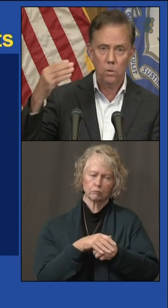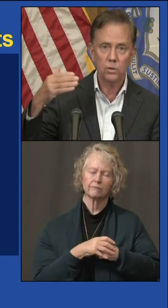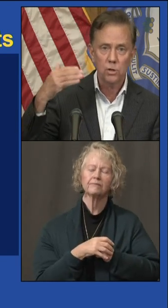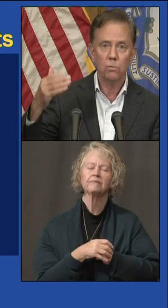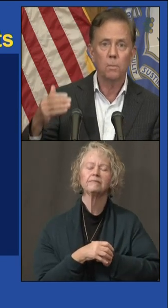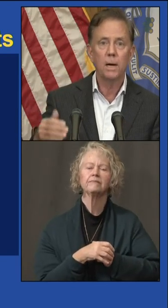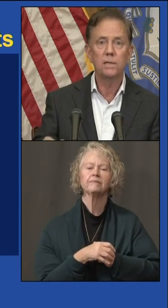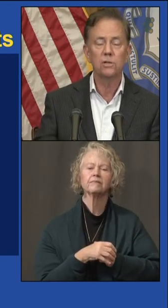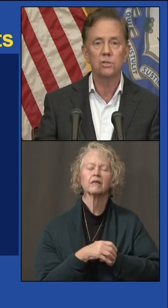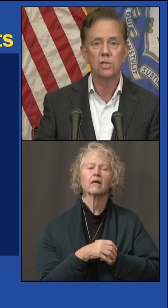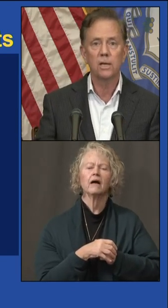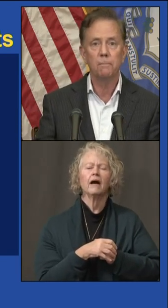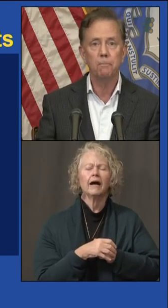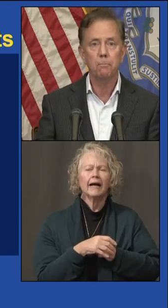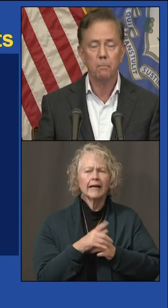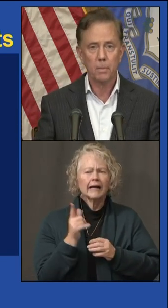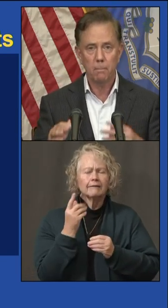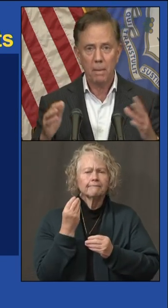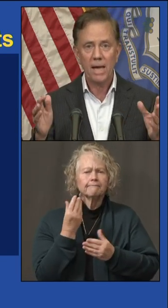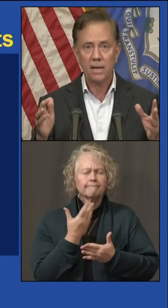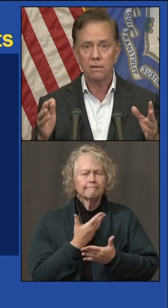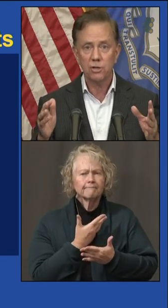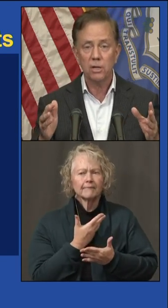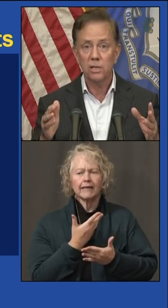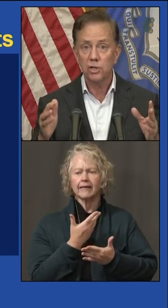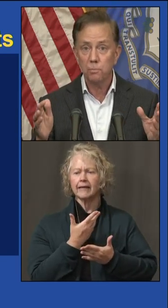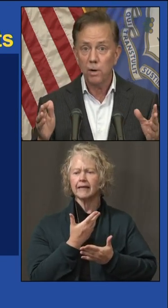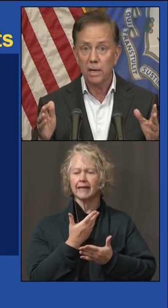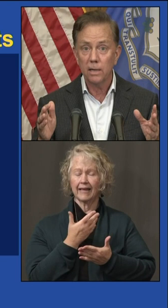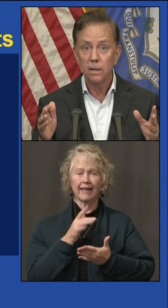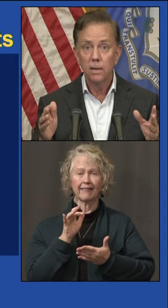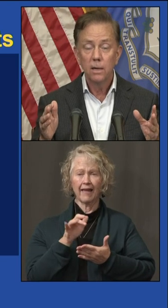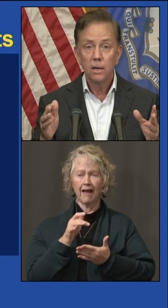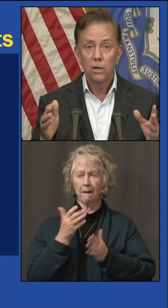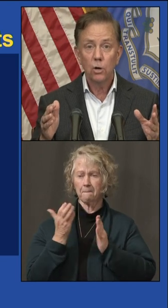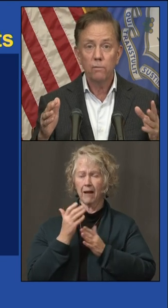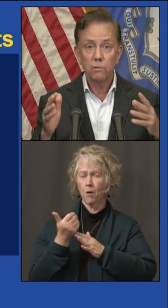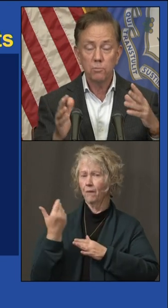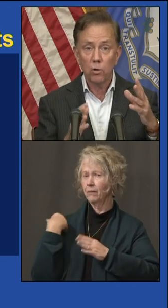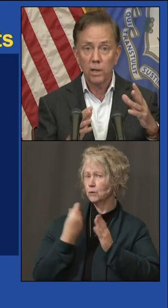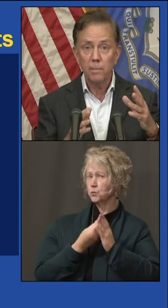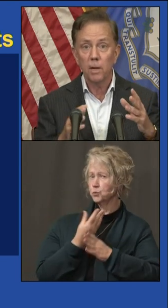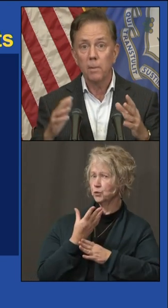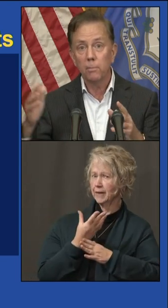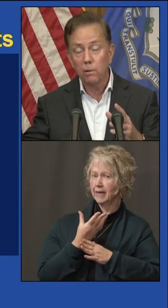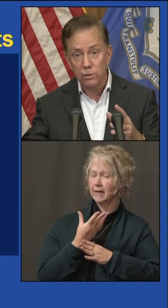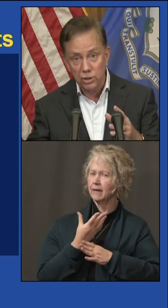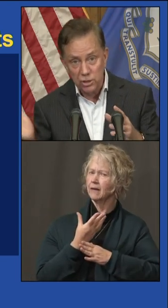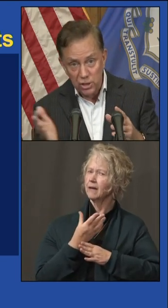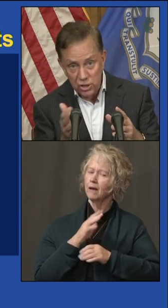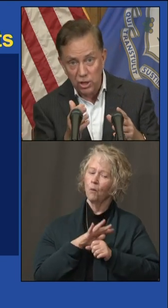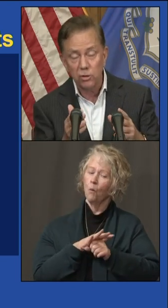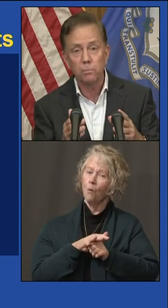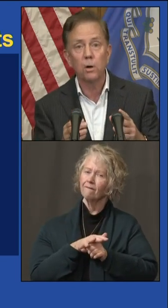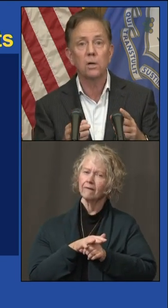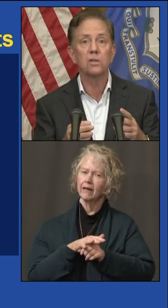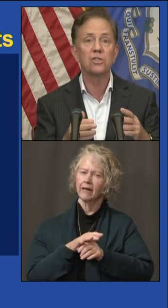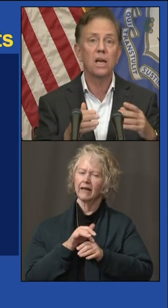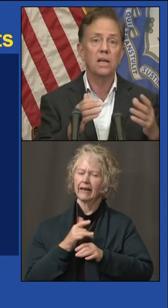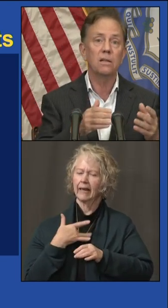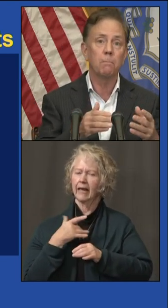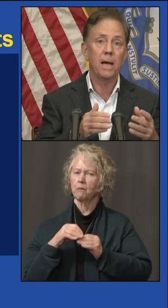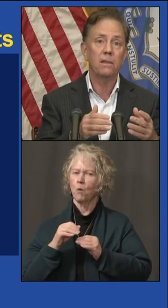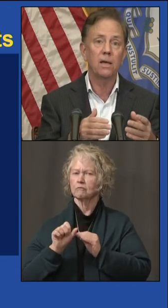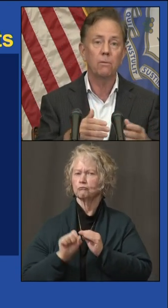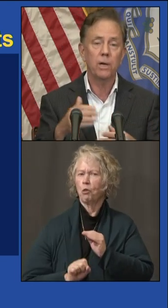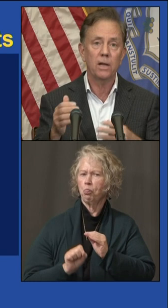It also reminds us that back in the spring, COVID was more limited. Remember, it was just the southern part of